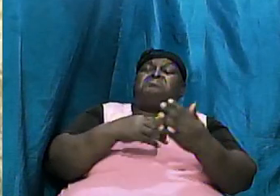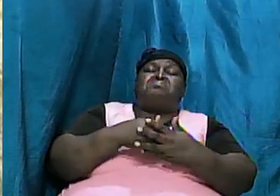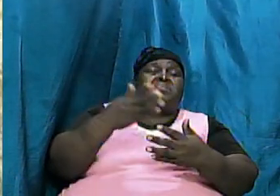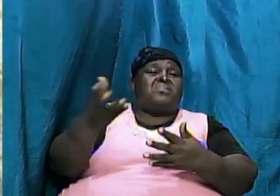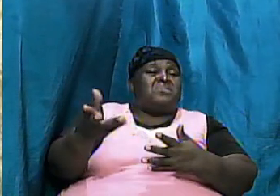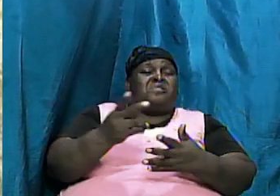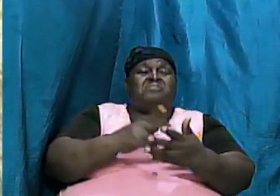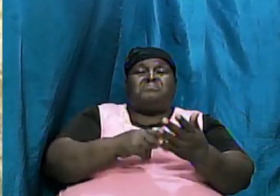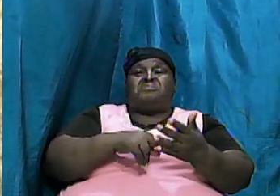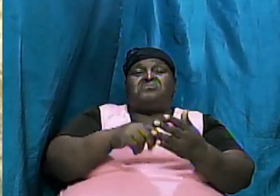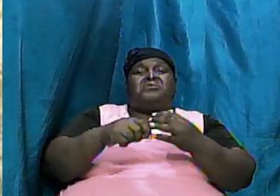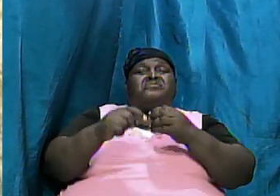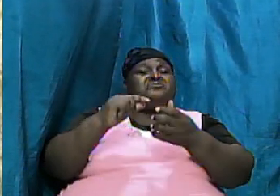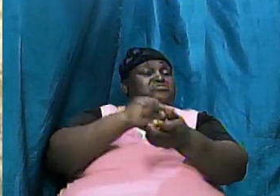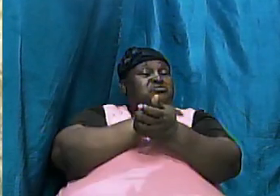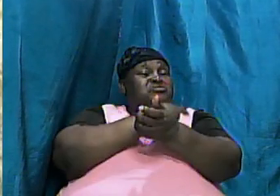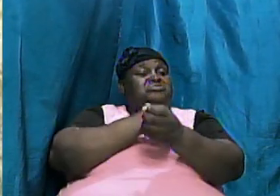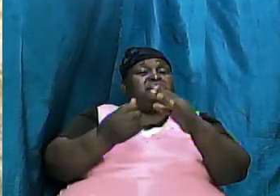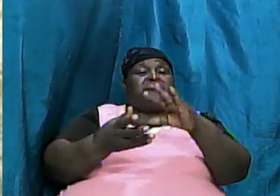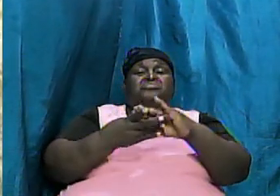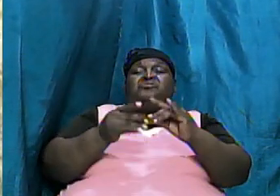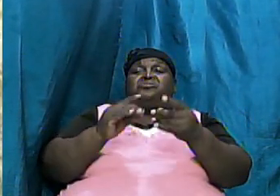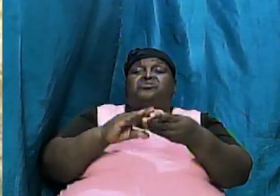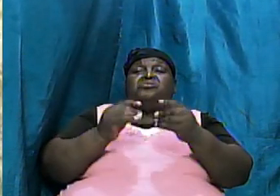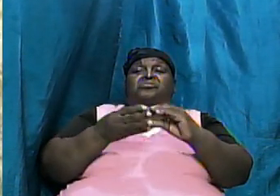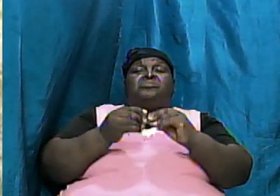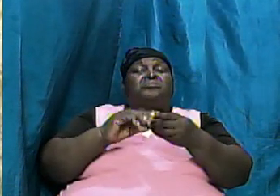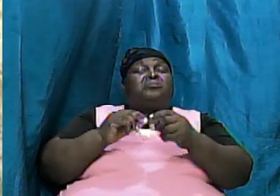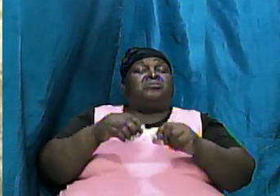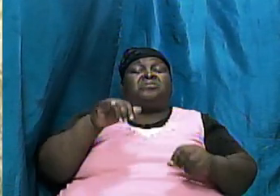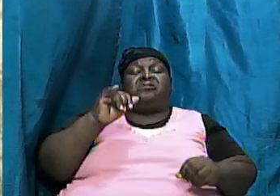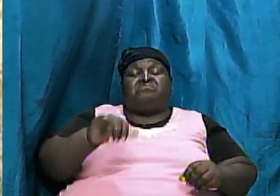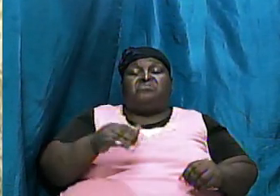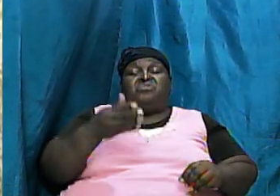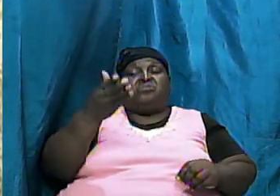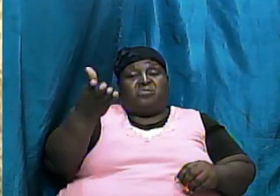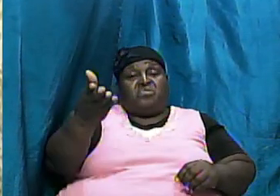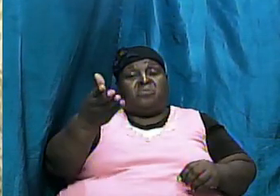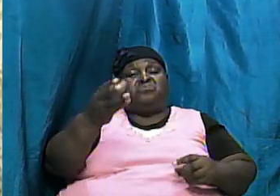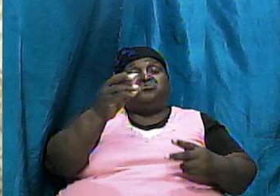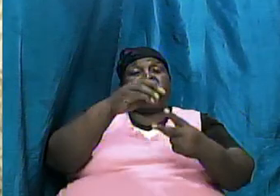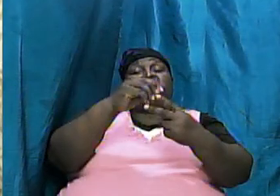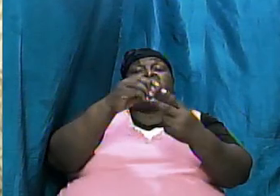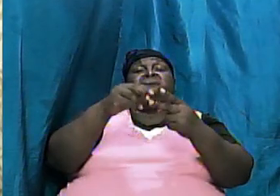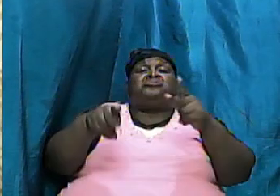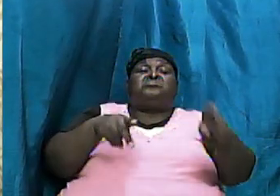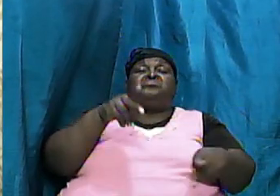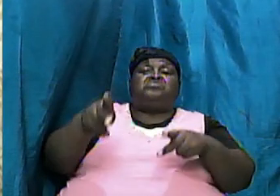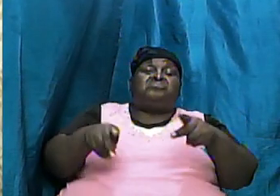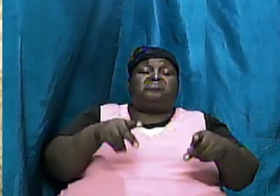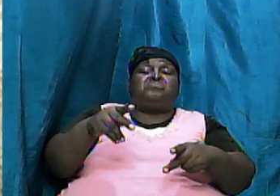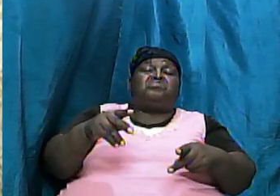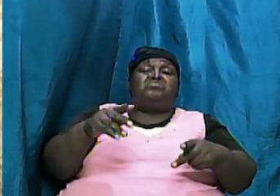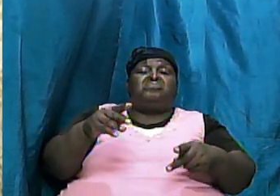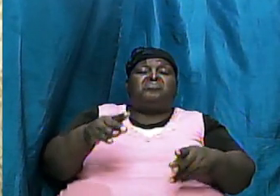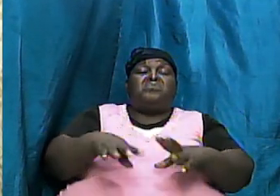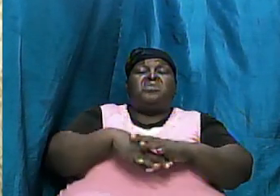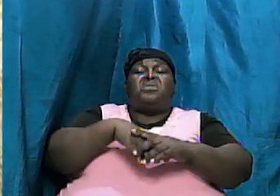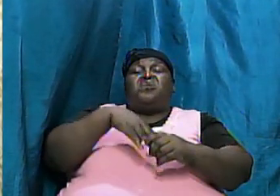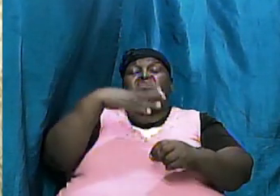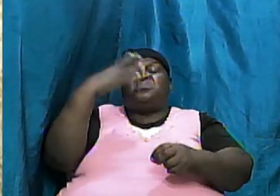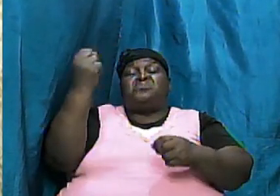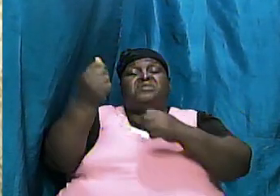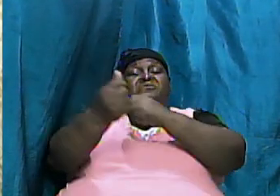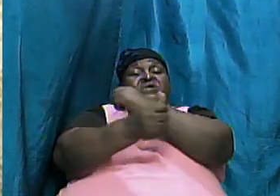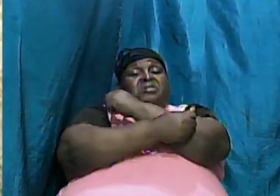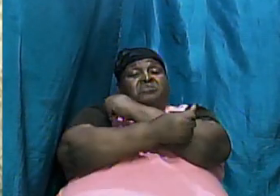Genesis story and that chosen people that came out of the lines of Abraham